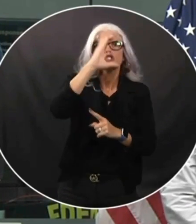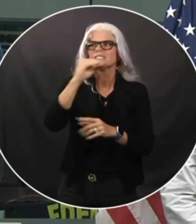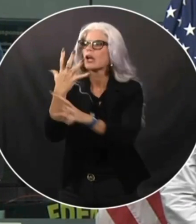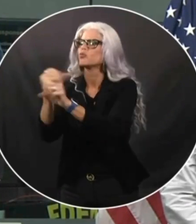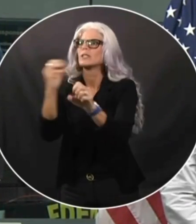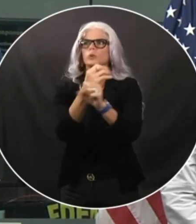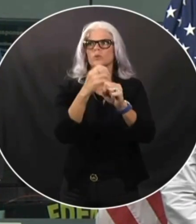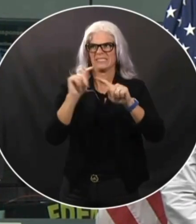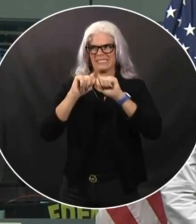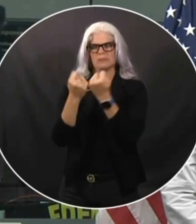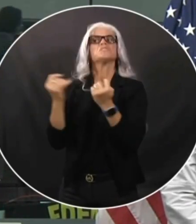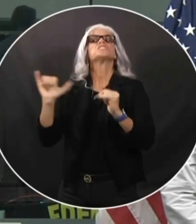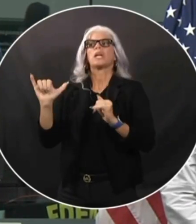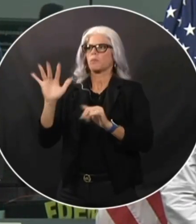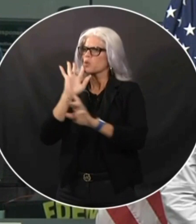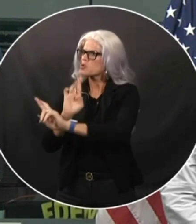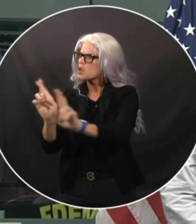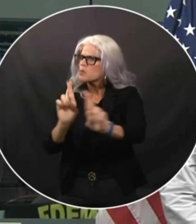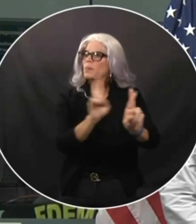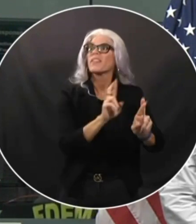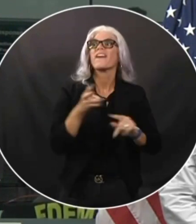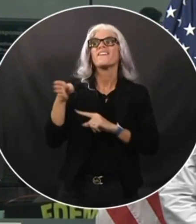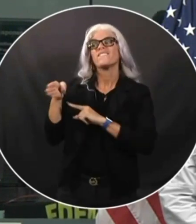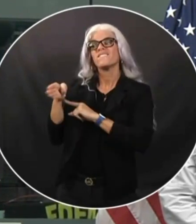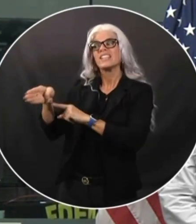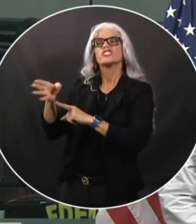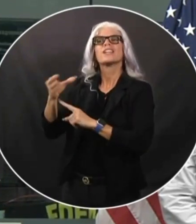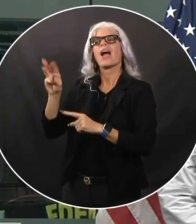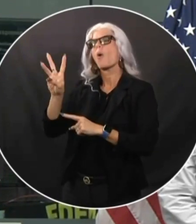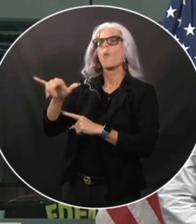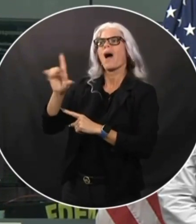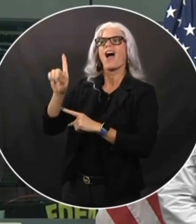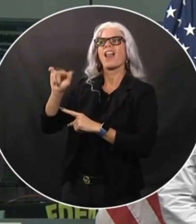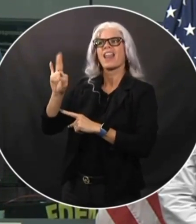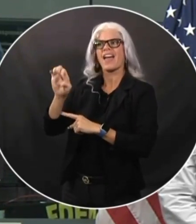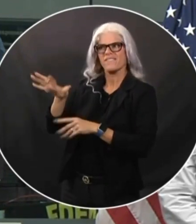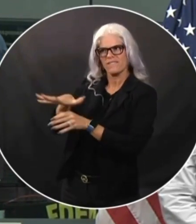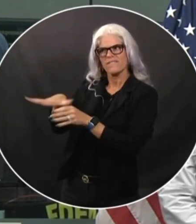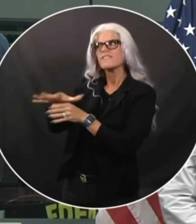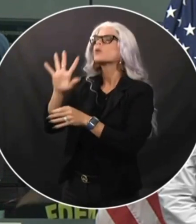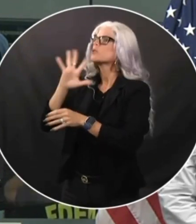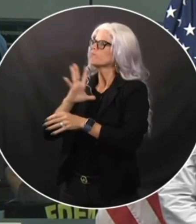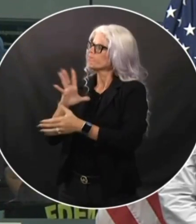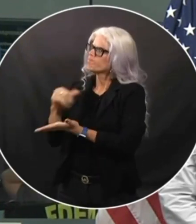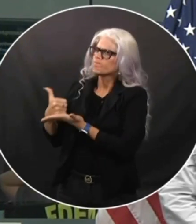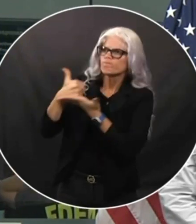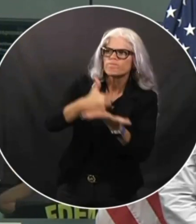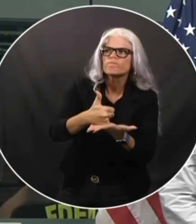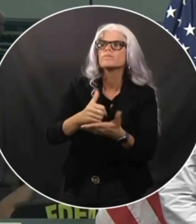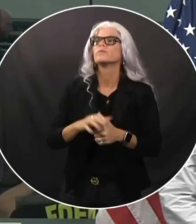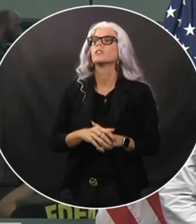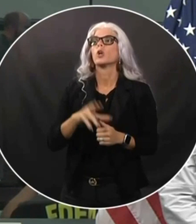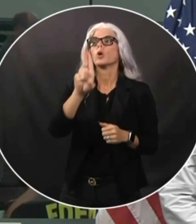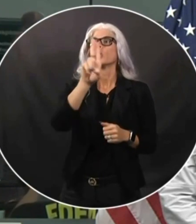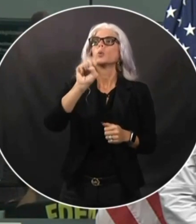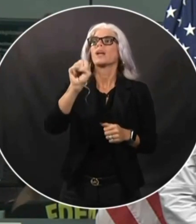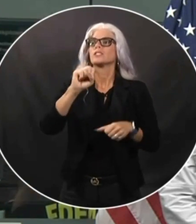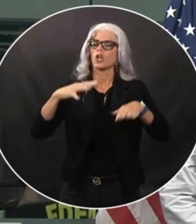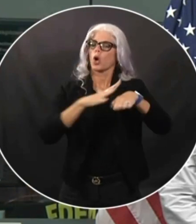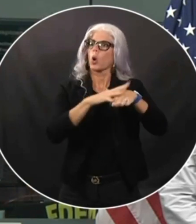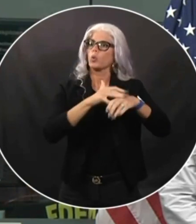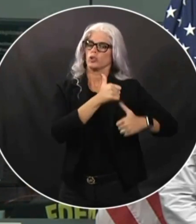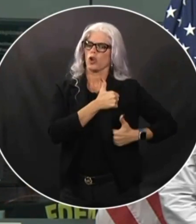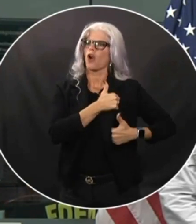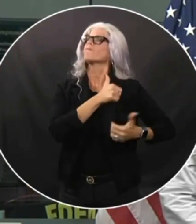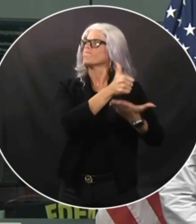Commission mobilized and ready to support needed efforts. And of course, the U.S. Coast Guard is also willing and able to assist